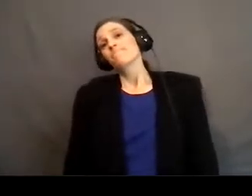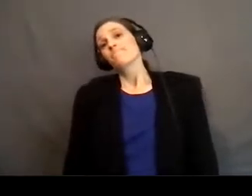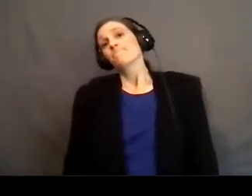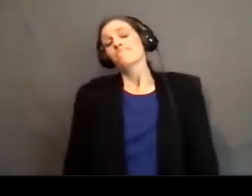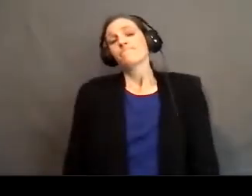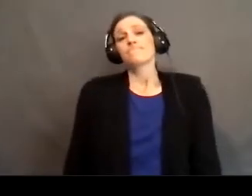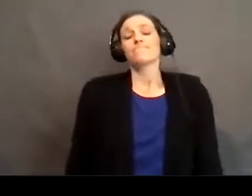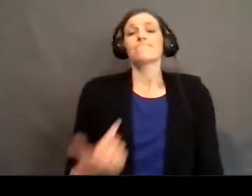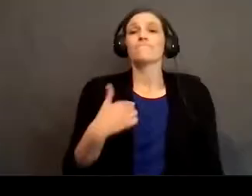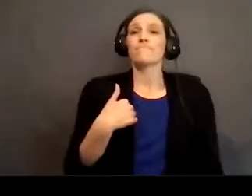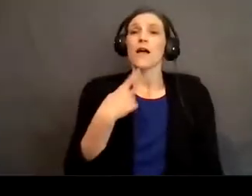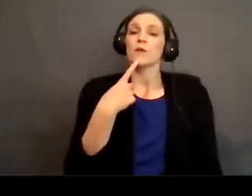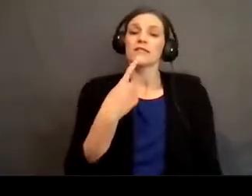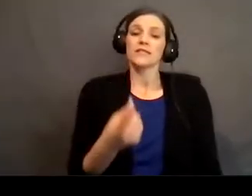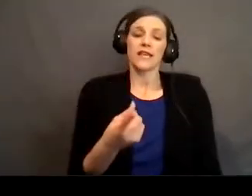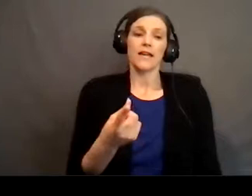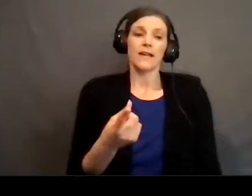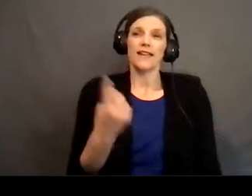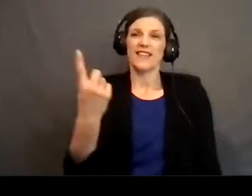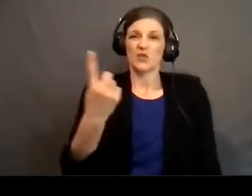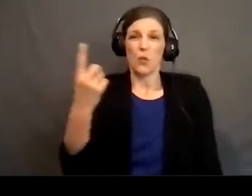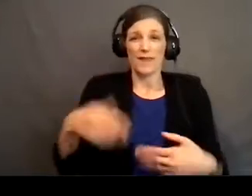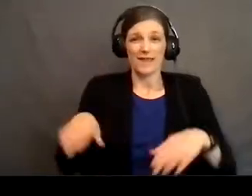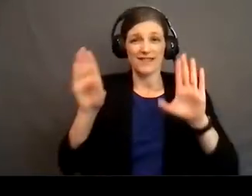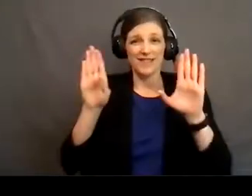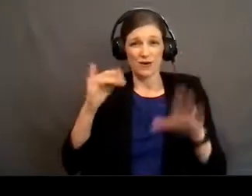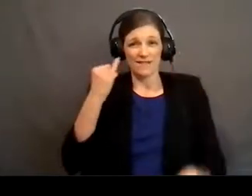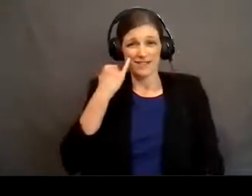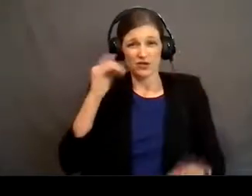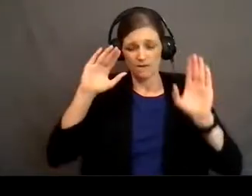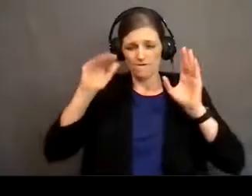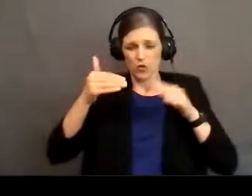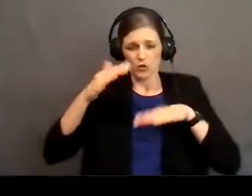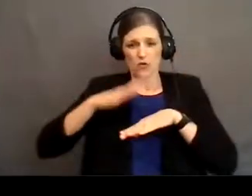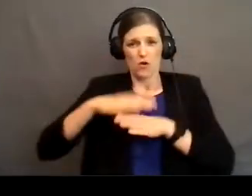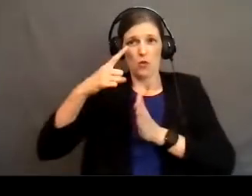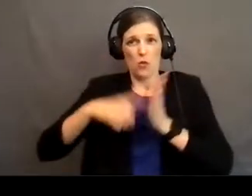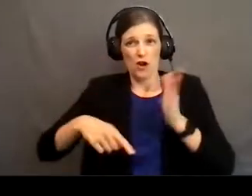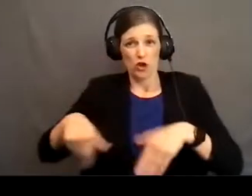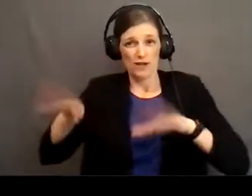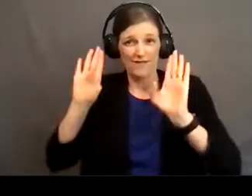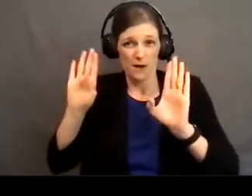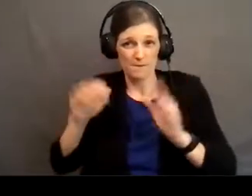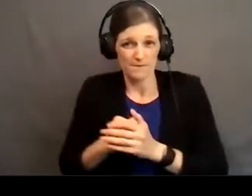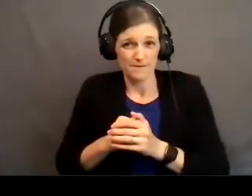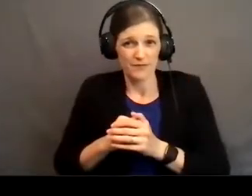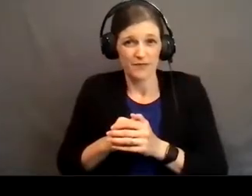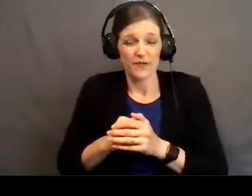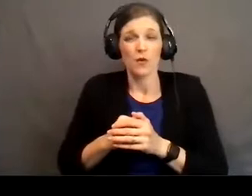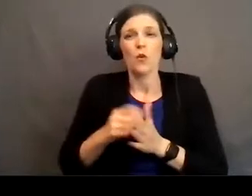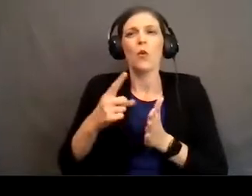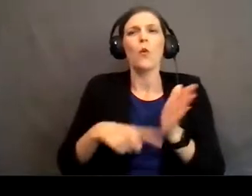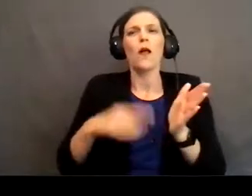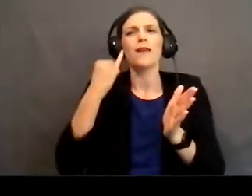What I would say to that is it's only a sacrifice if you're focusing on what you're giving up. Right? What if we